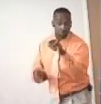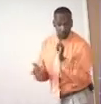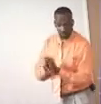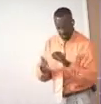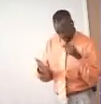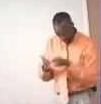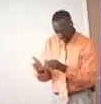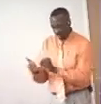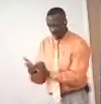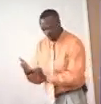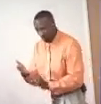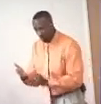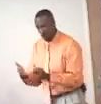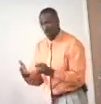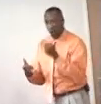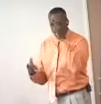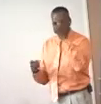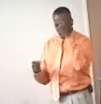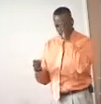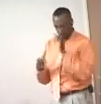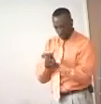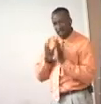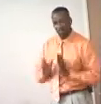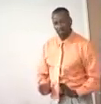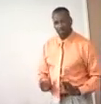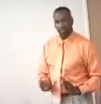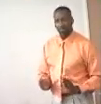that this scripture was written to believers.